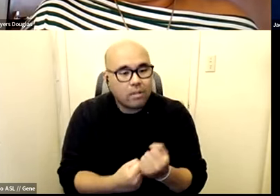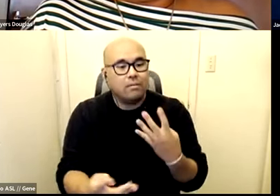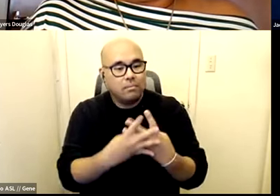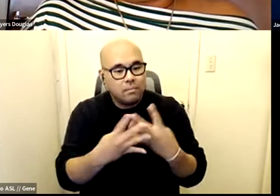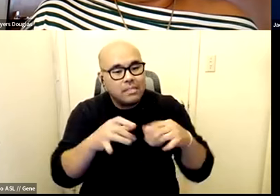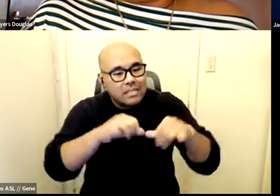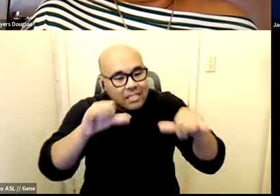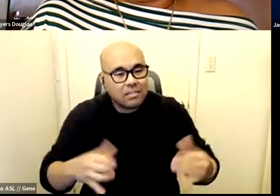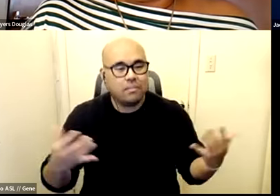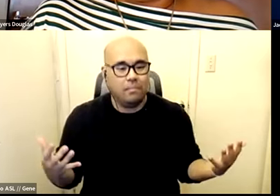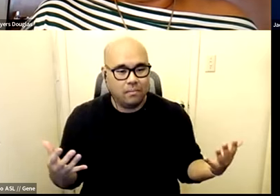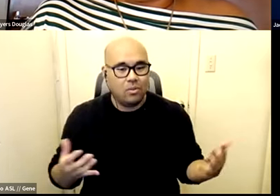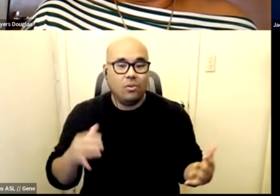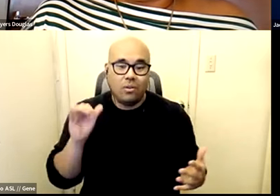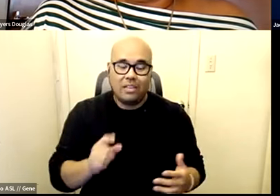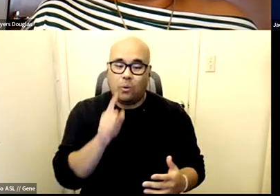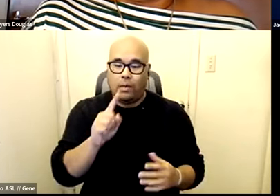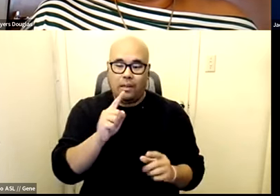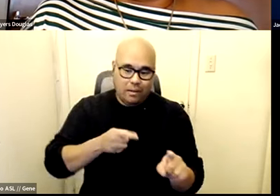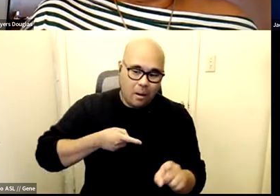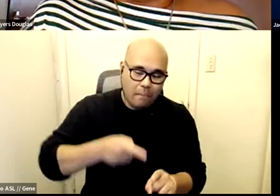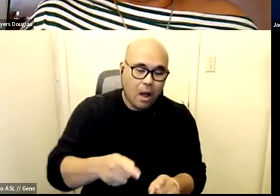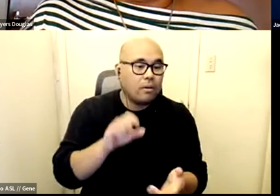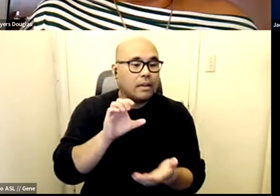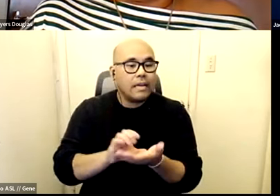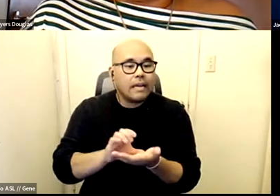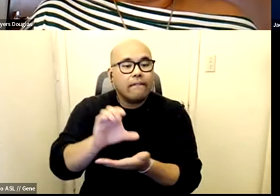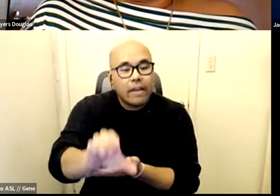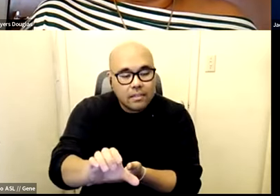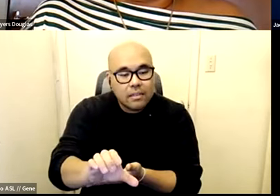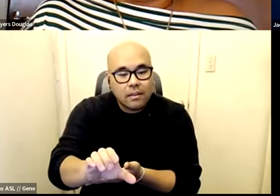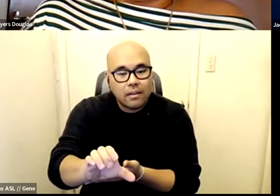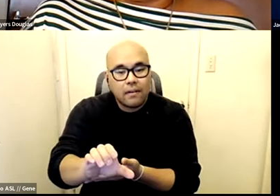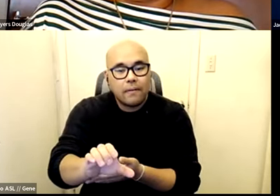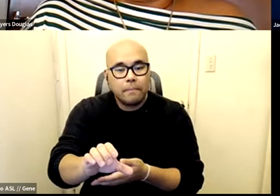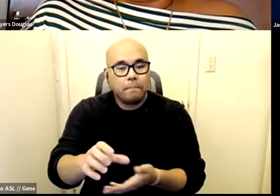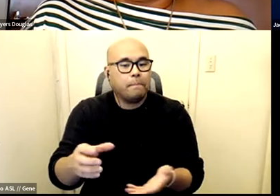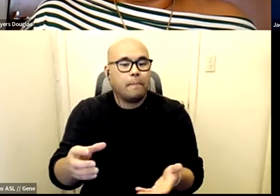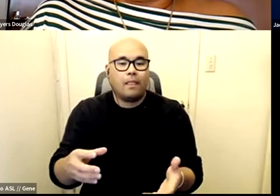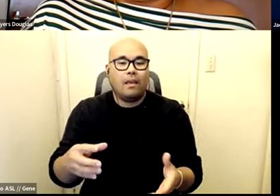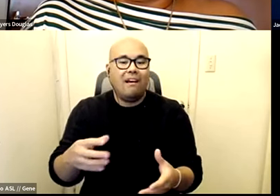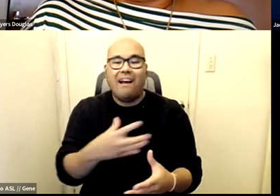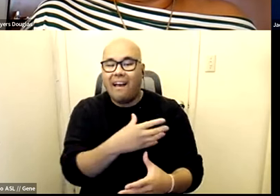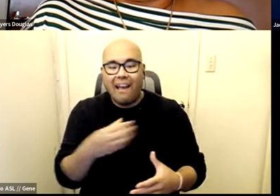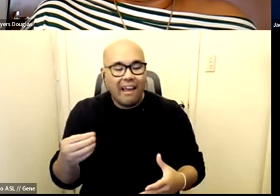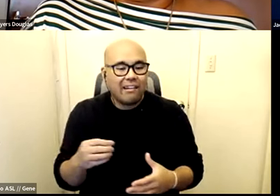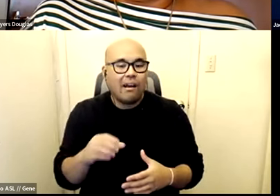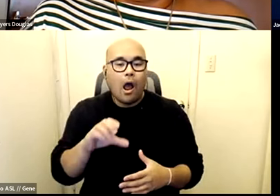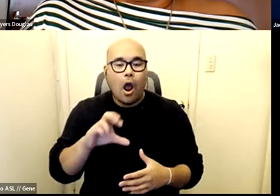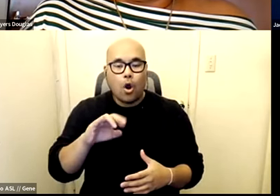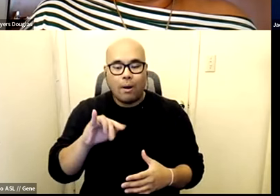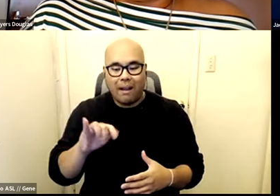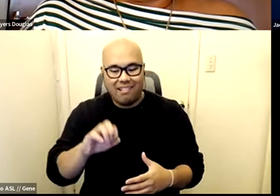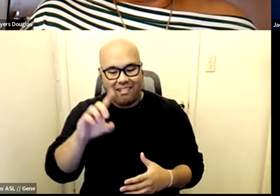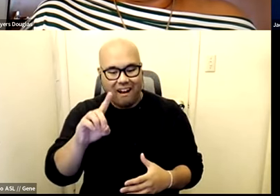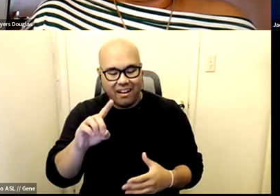so this is really just about investing in the criminalized and harmful institutions